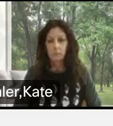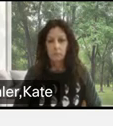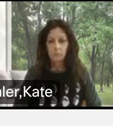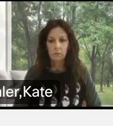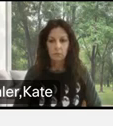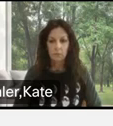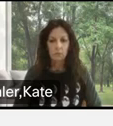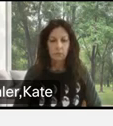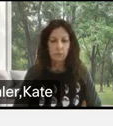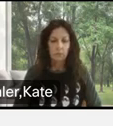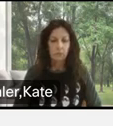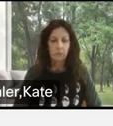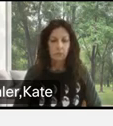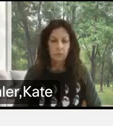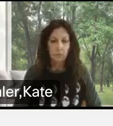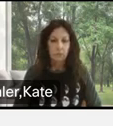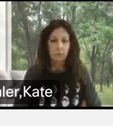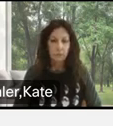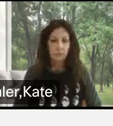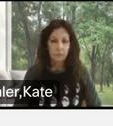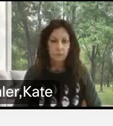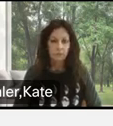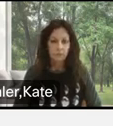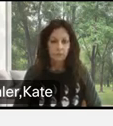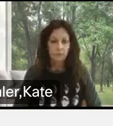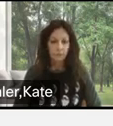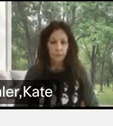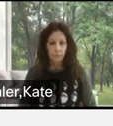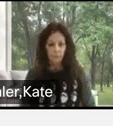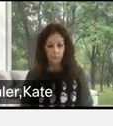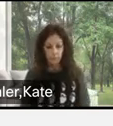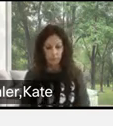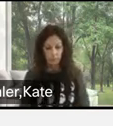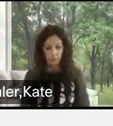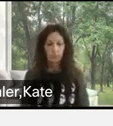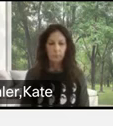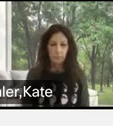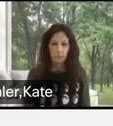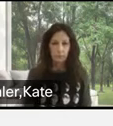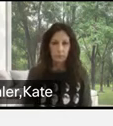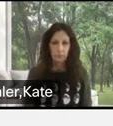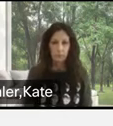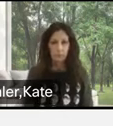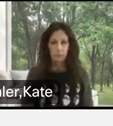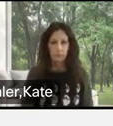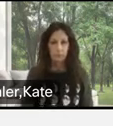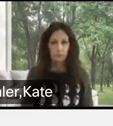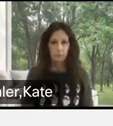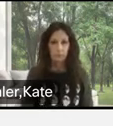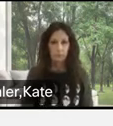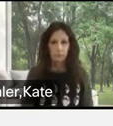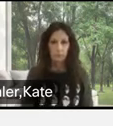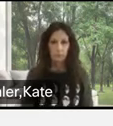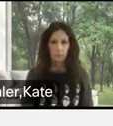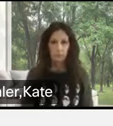for three or more hours for a one-hour event. One hour to get there, one hour to participate, and one hour to go